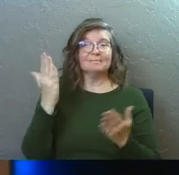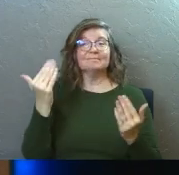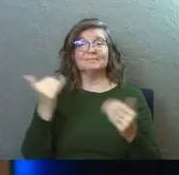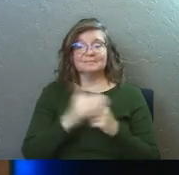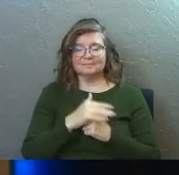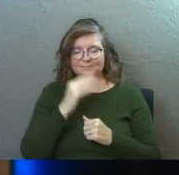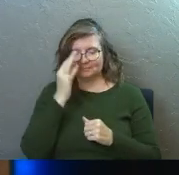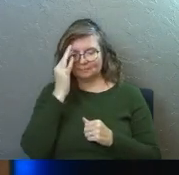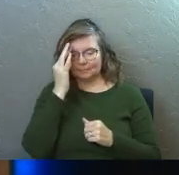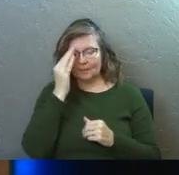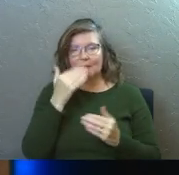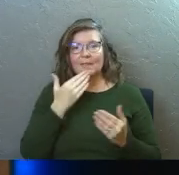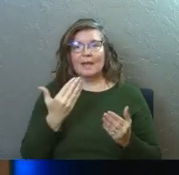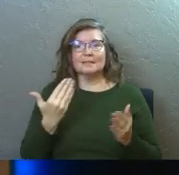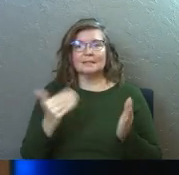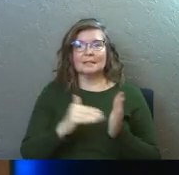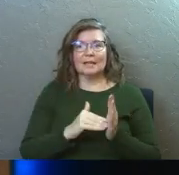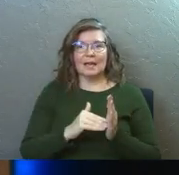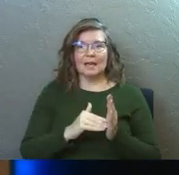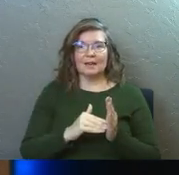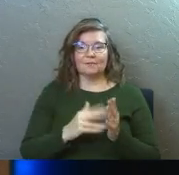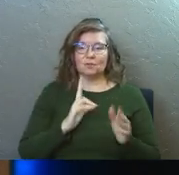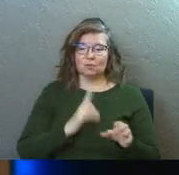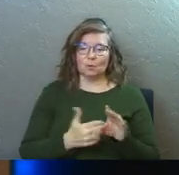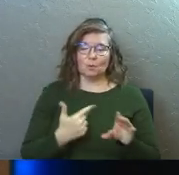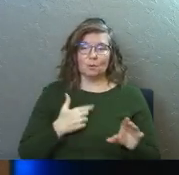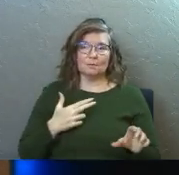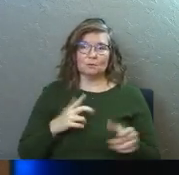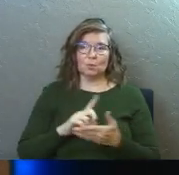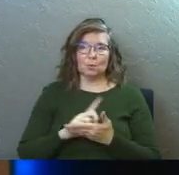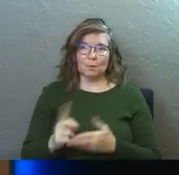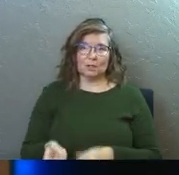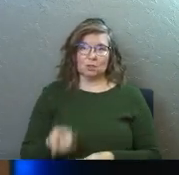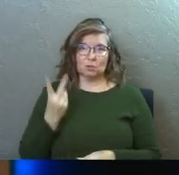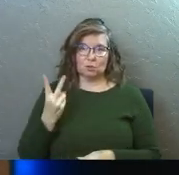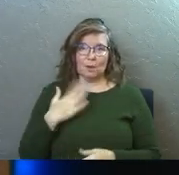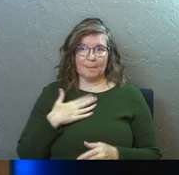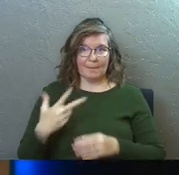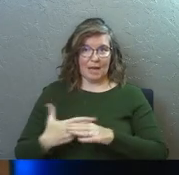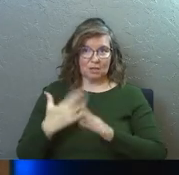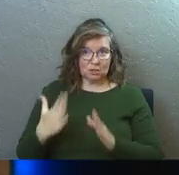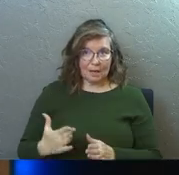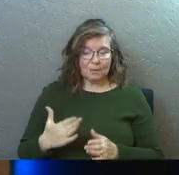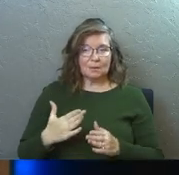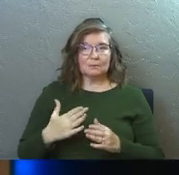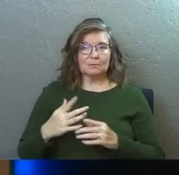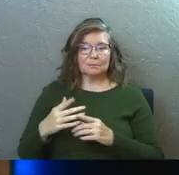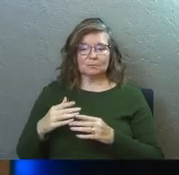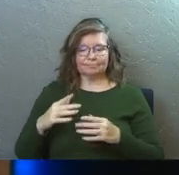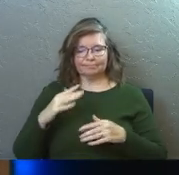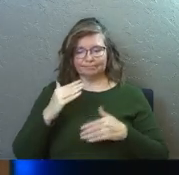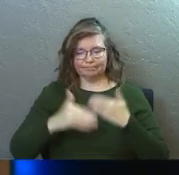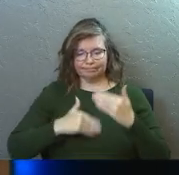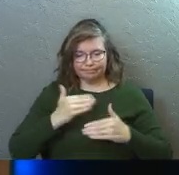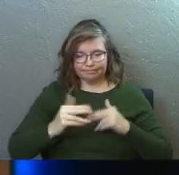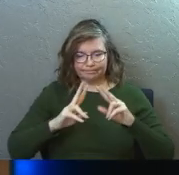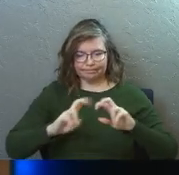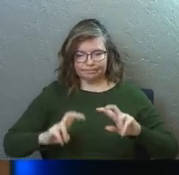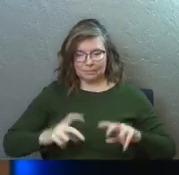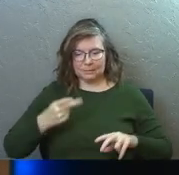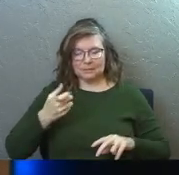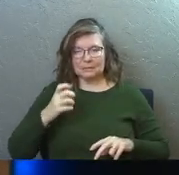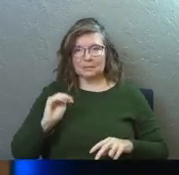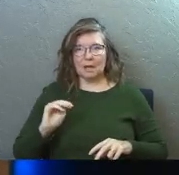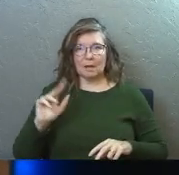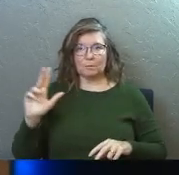Hey, thanks again for joining us. We are jumping into week two of My Shepherd, which is a walk through Psalm 23. I can read.